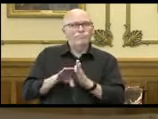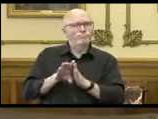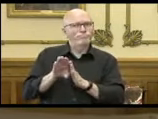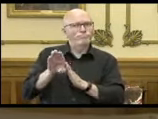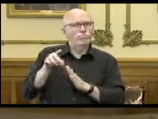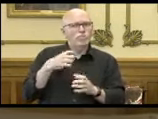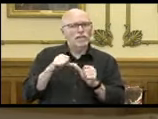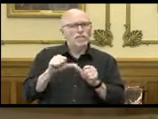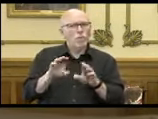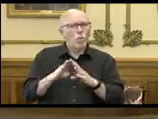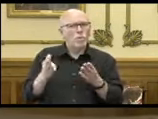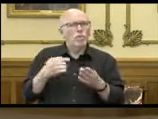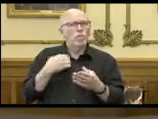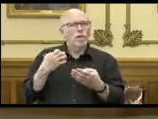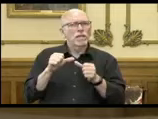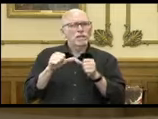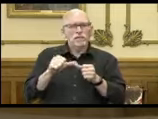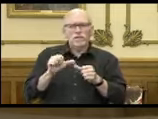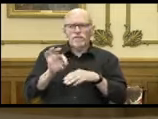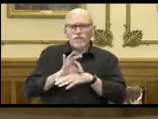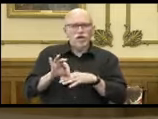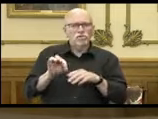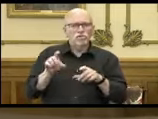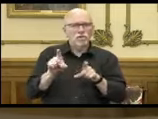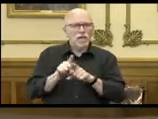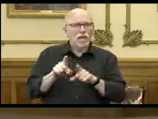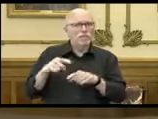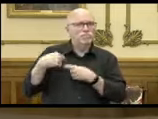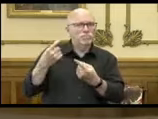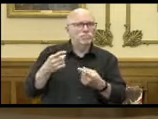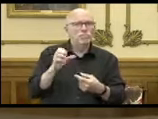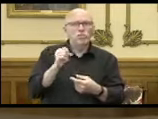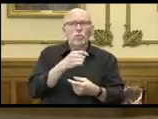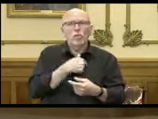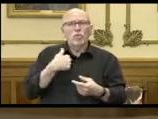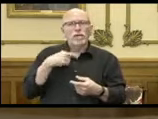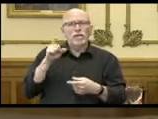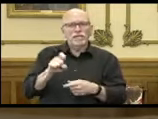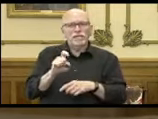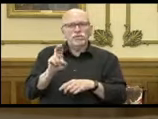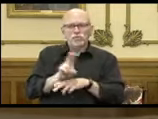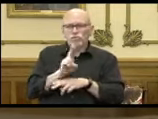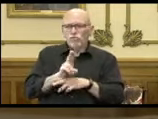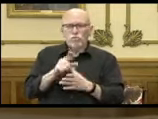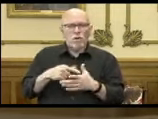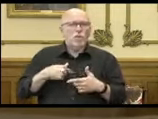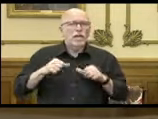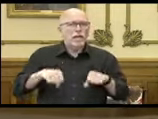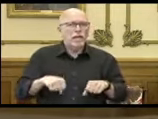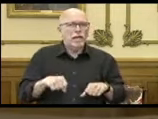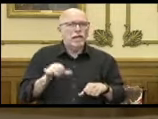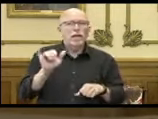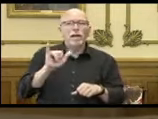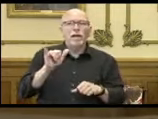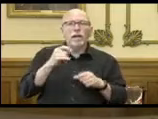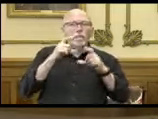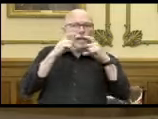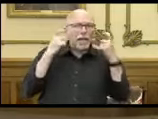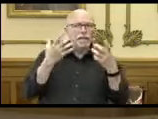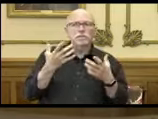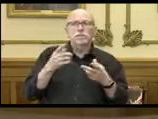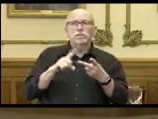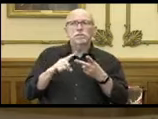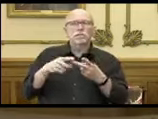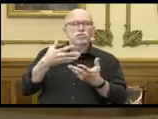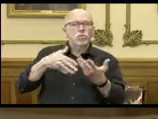to be open and continue to function in the way that we are. And so we need to use the things that we can, such as our masks, such